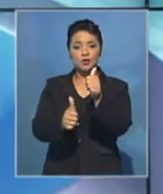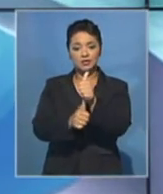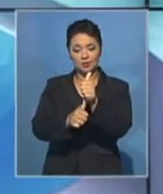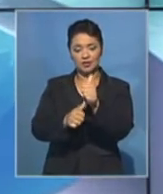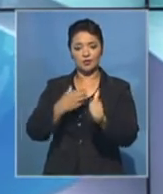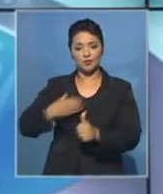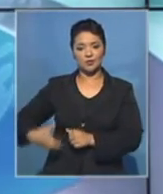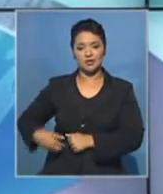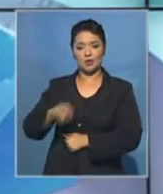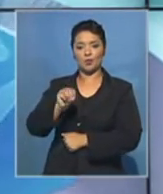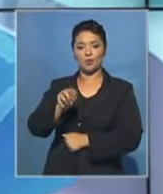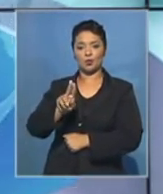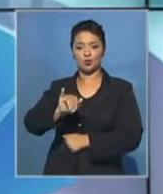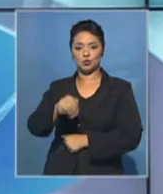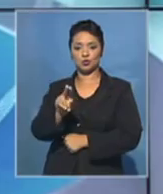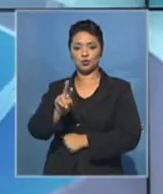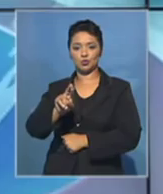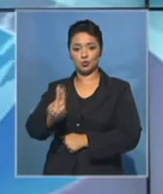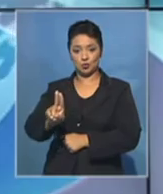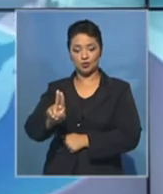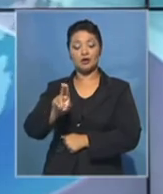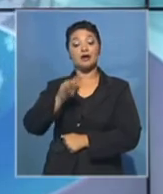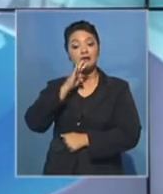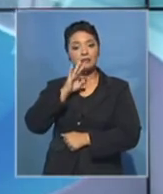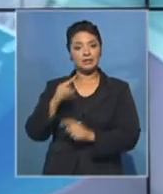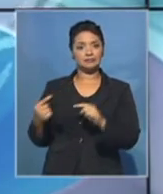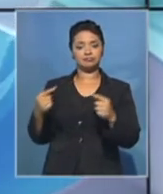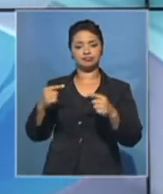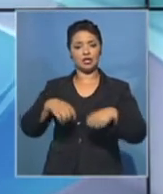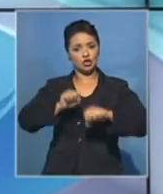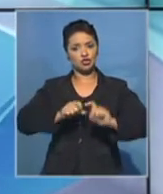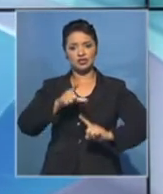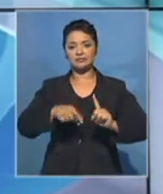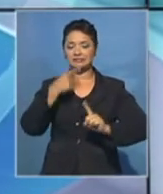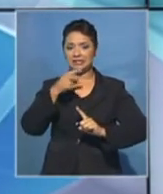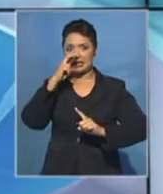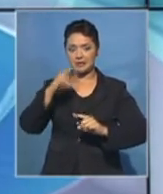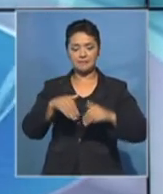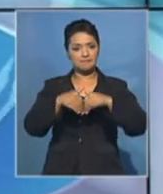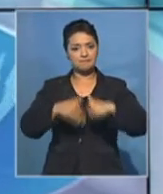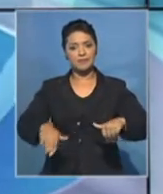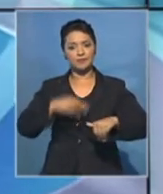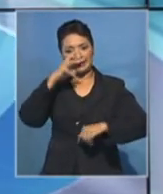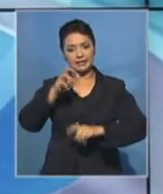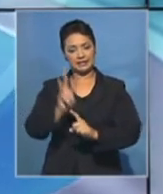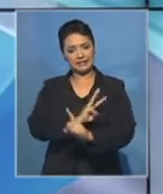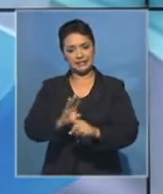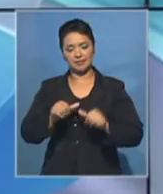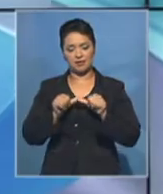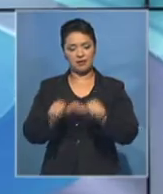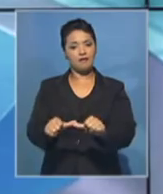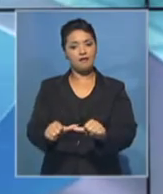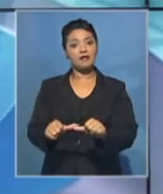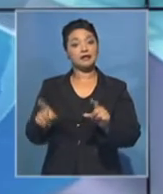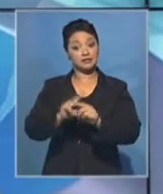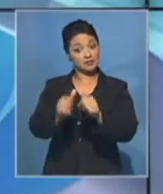Zimbabwe's Vice President Joyce Mujuru. This led to Chairman Simon Moya calling for restraint and discipline. Mujuru has